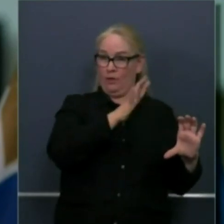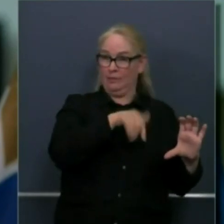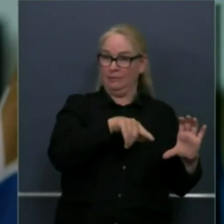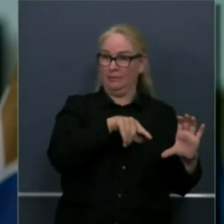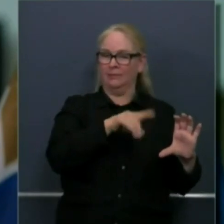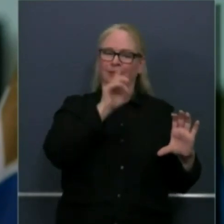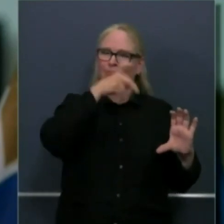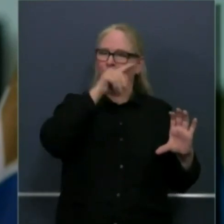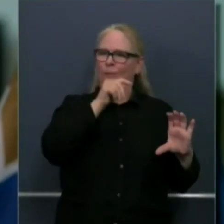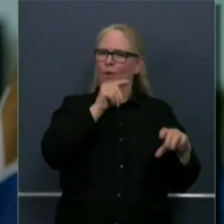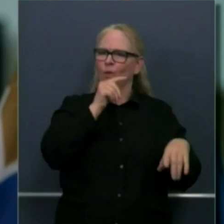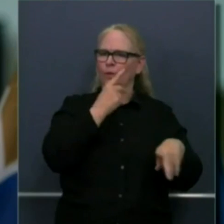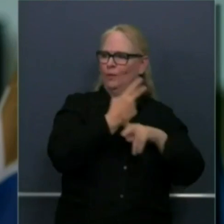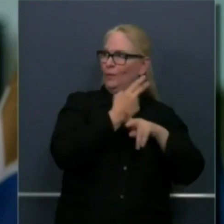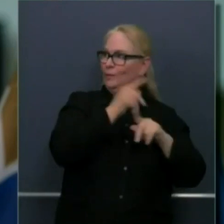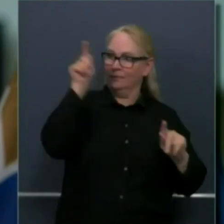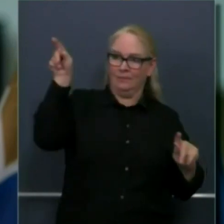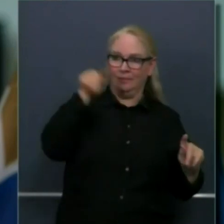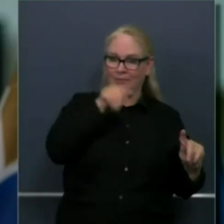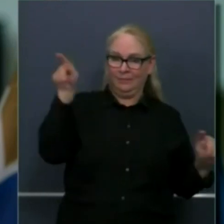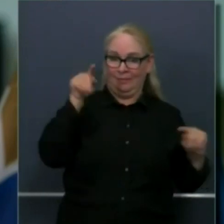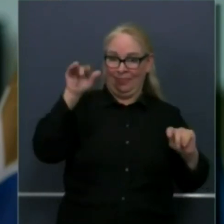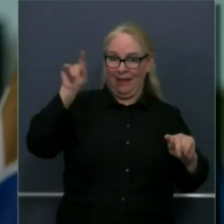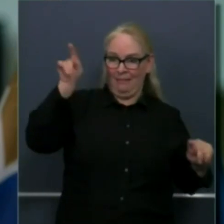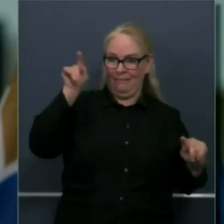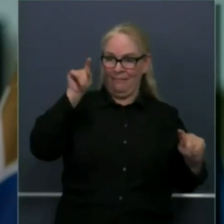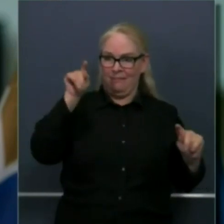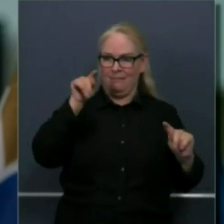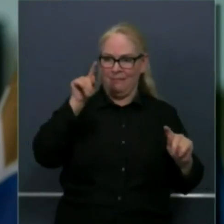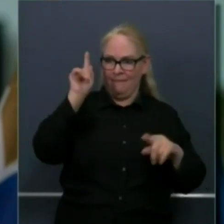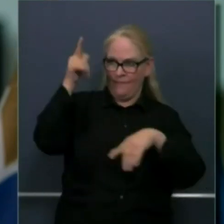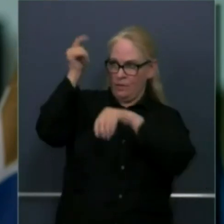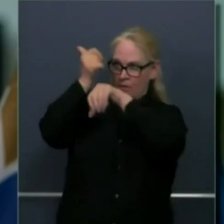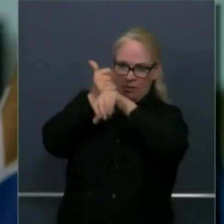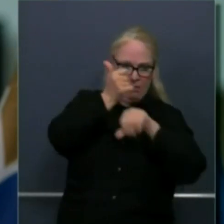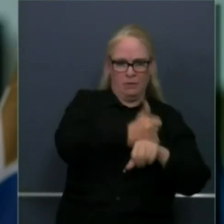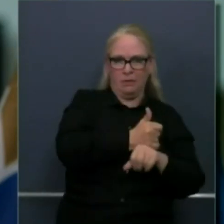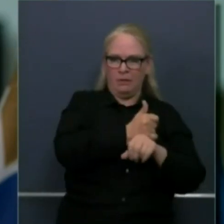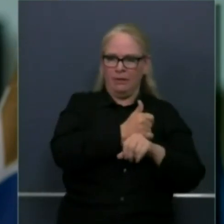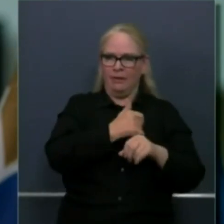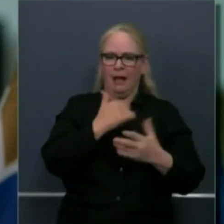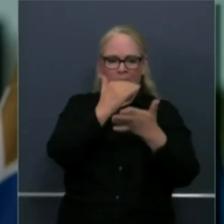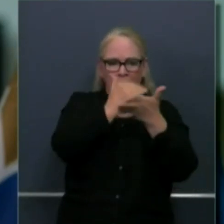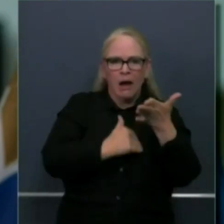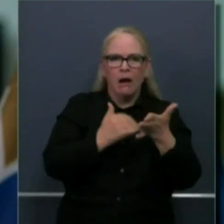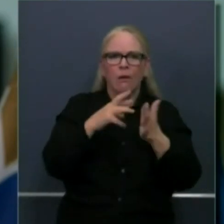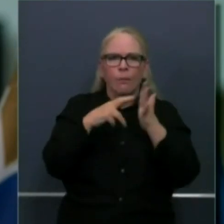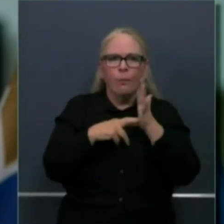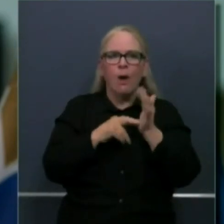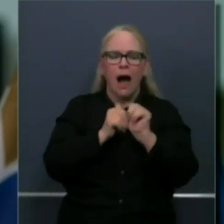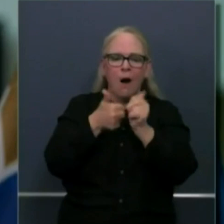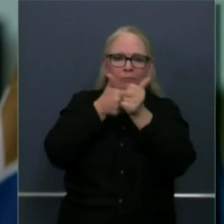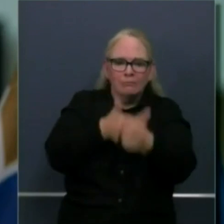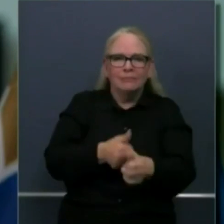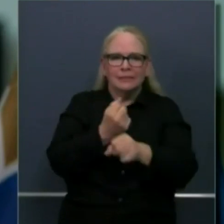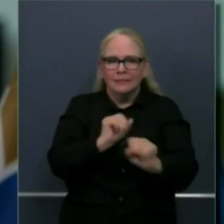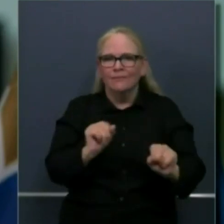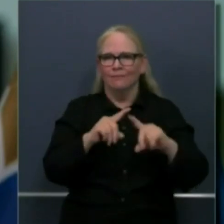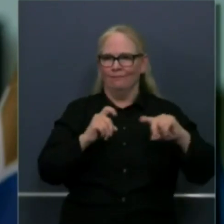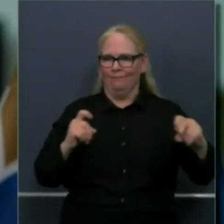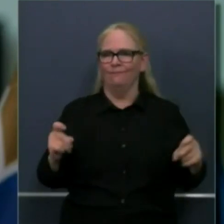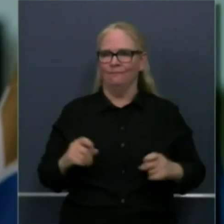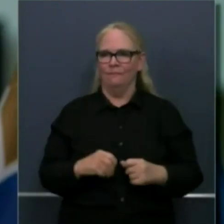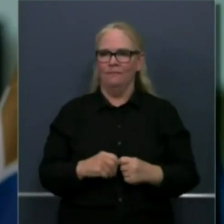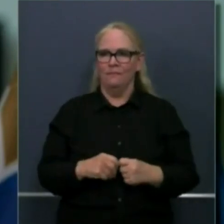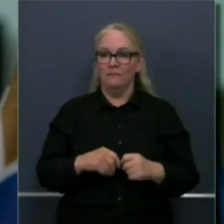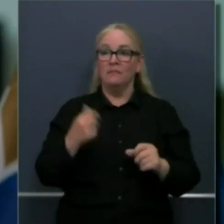finished up their work and have provided guidelines to expand the points of contact for testing into pharmacies